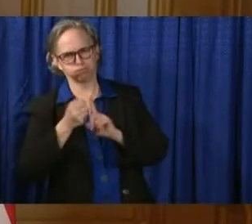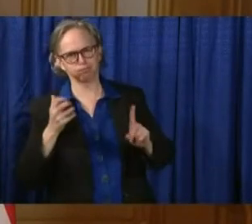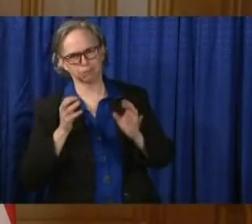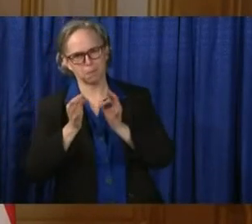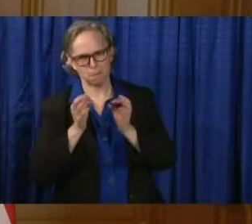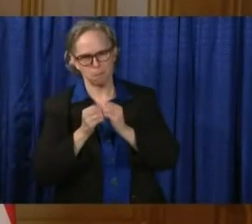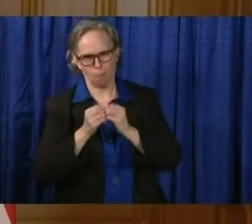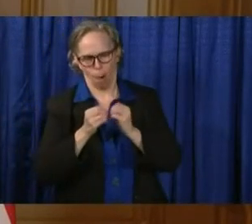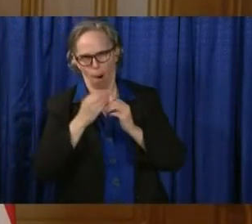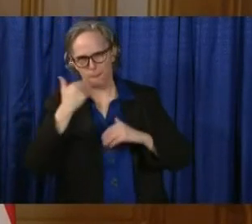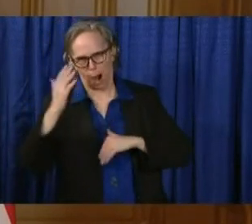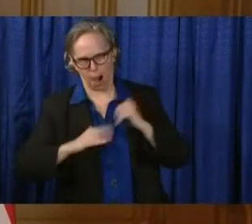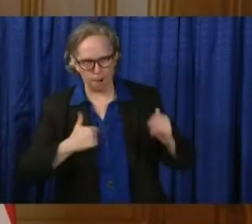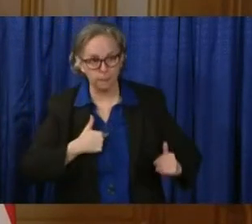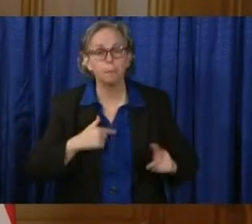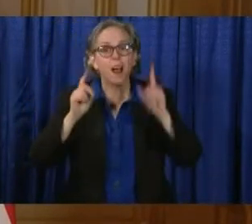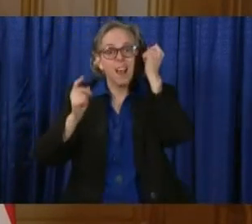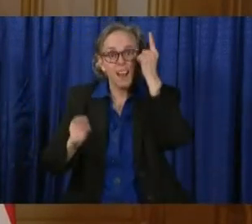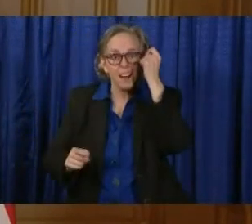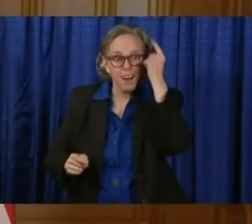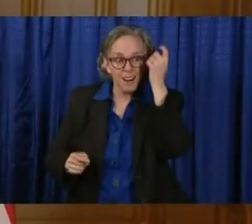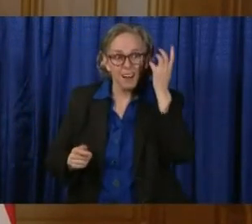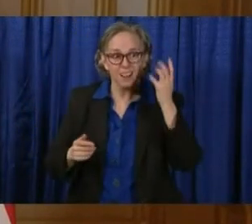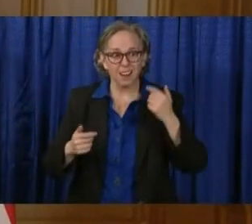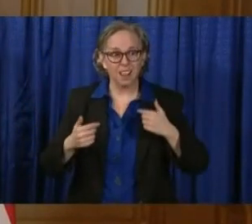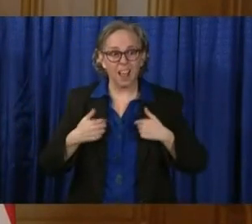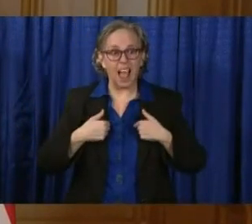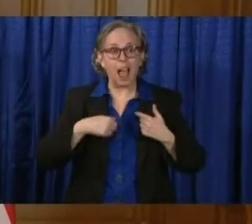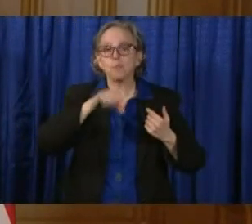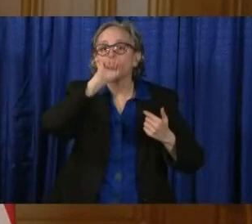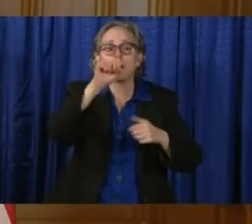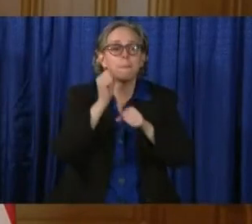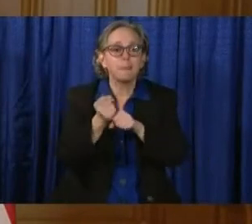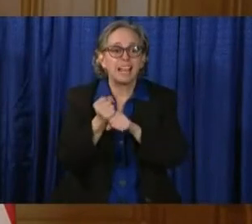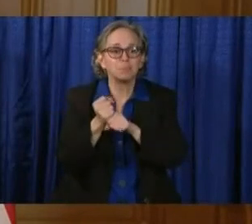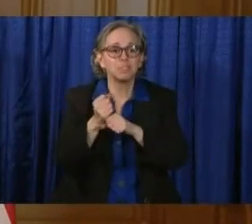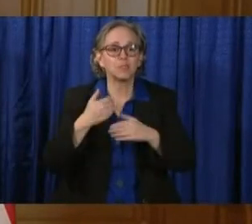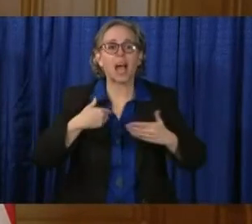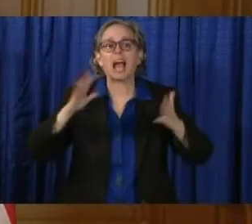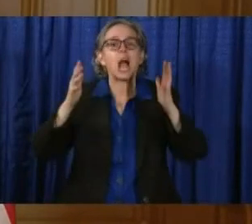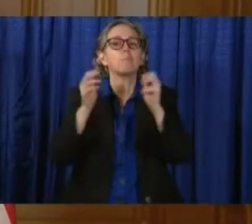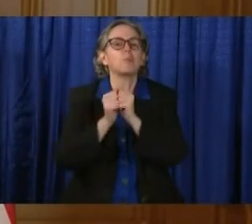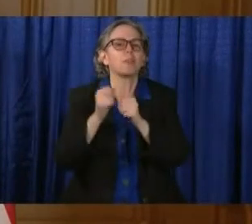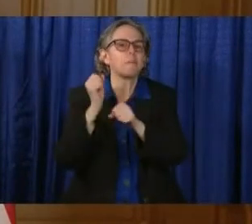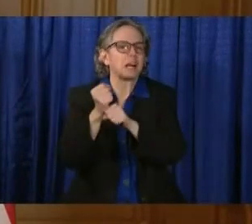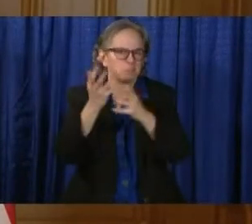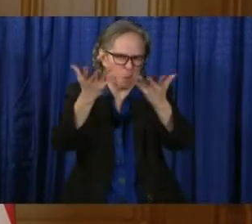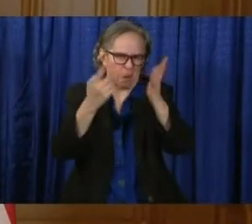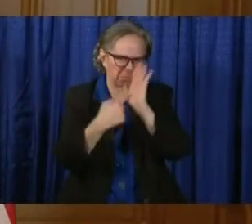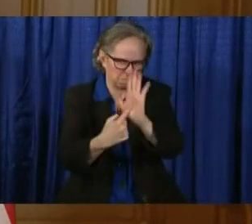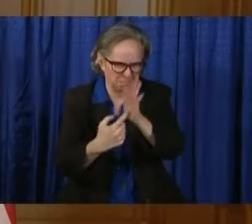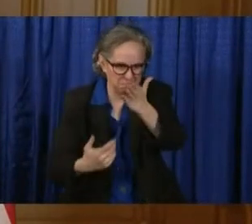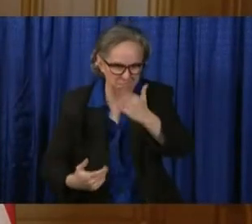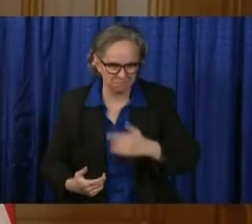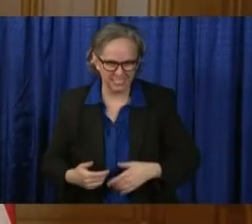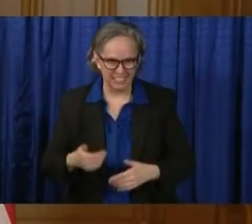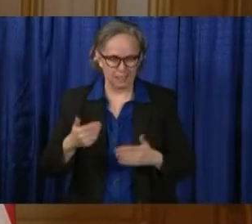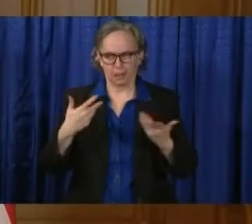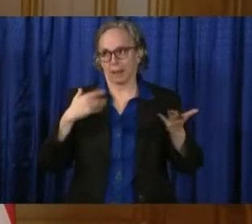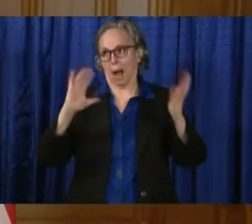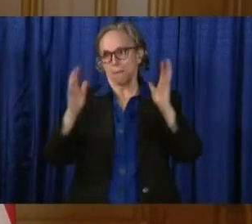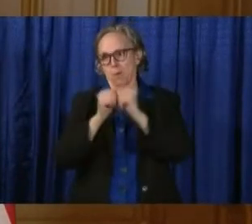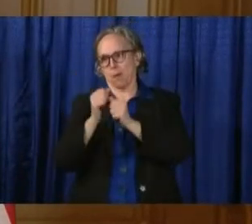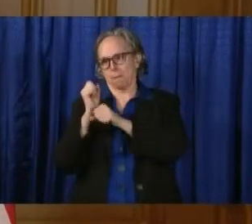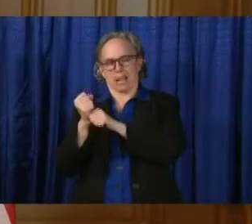we're kind of like a—I love baseball, so I'll make the baseball analogy, everything I make the baseball analogy to. It's like a